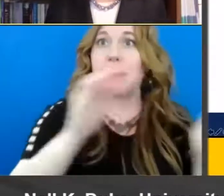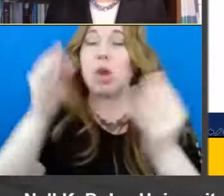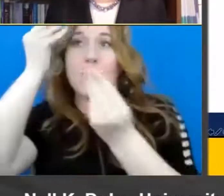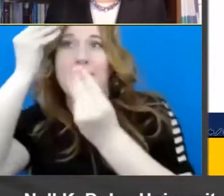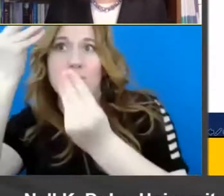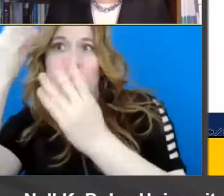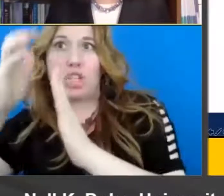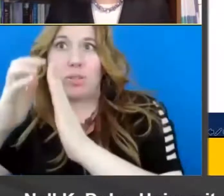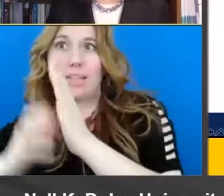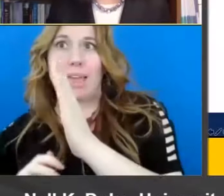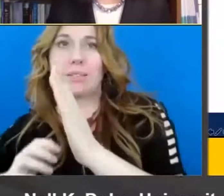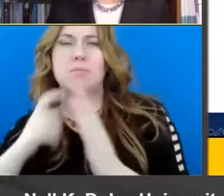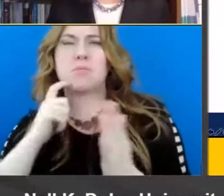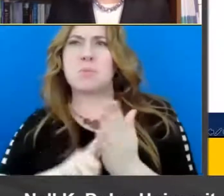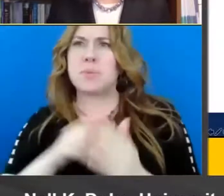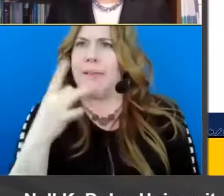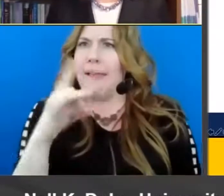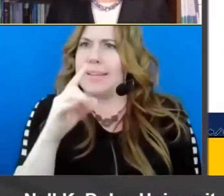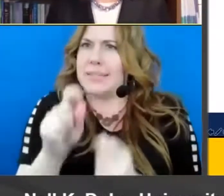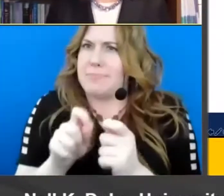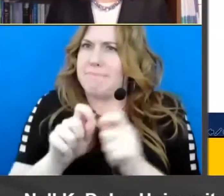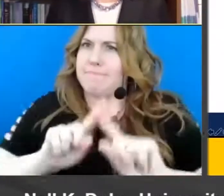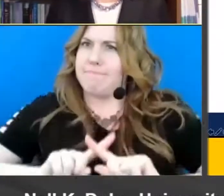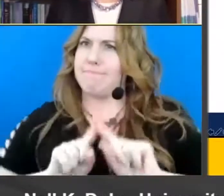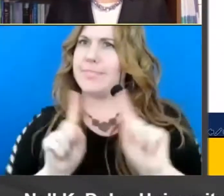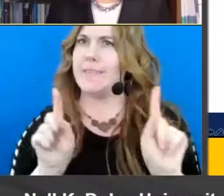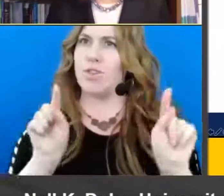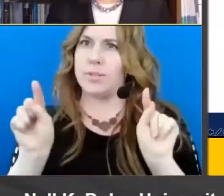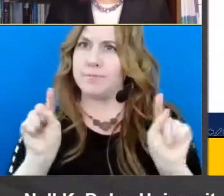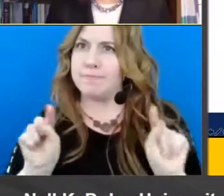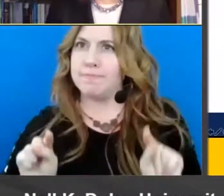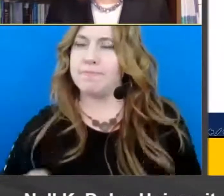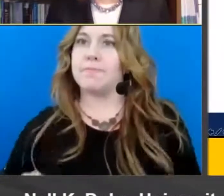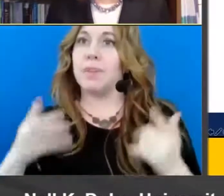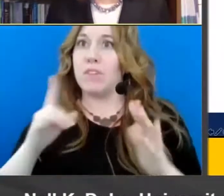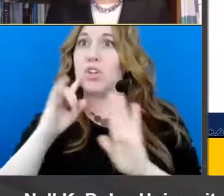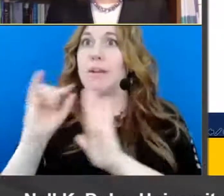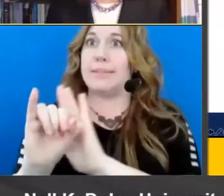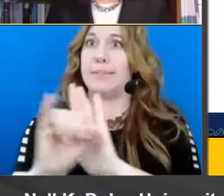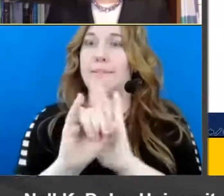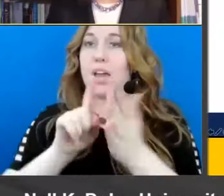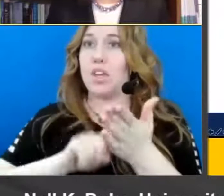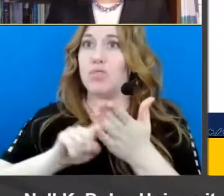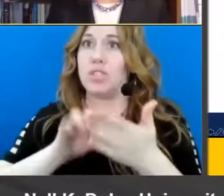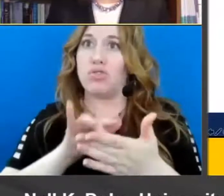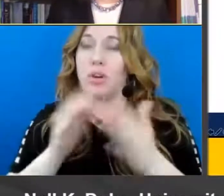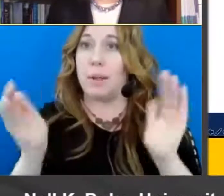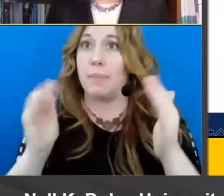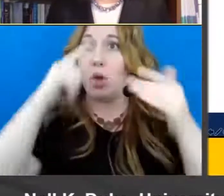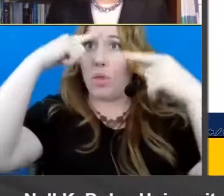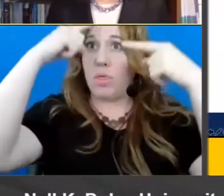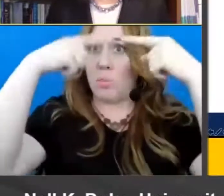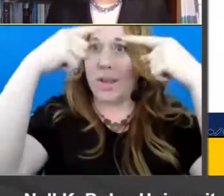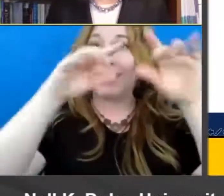18 15 distinct differences um that have been identified in research studies between the processing activities